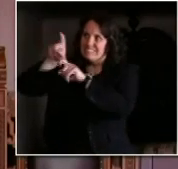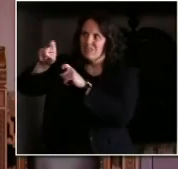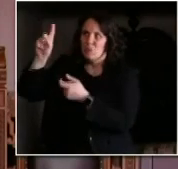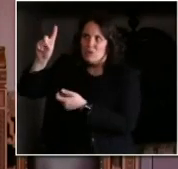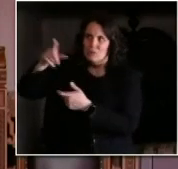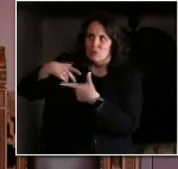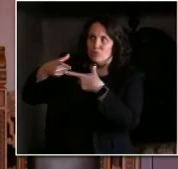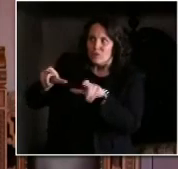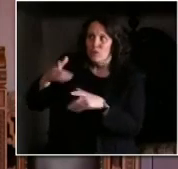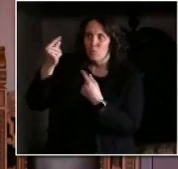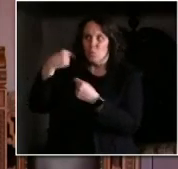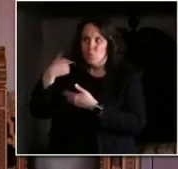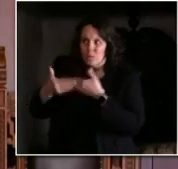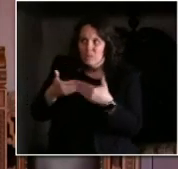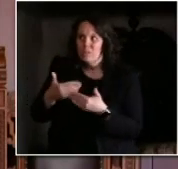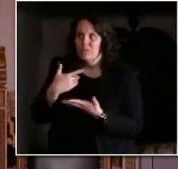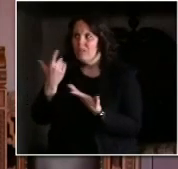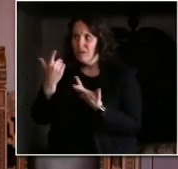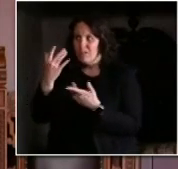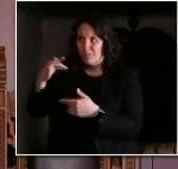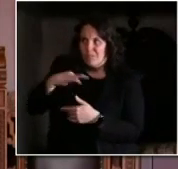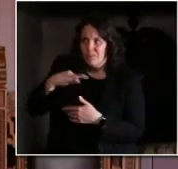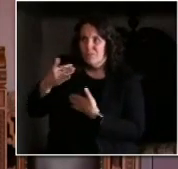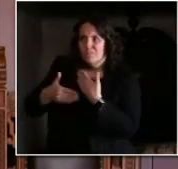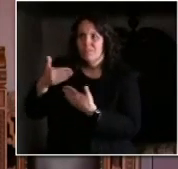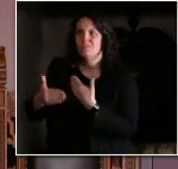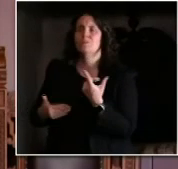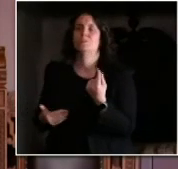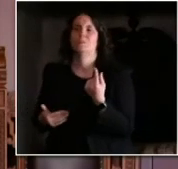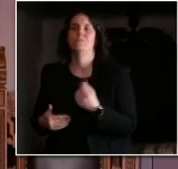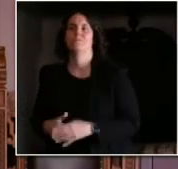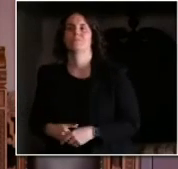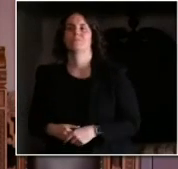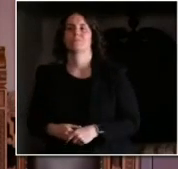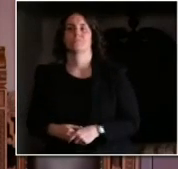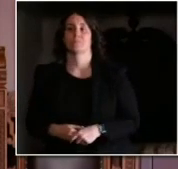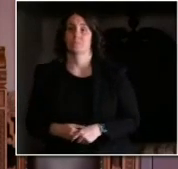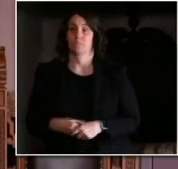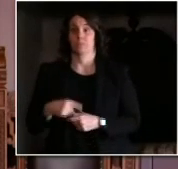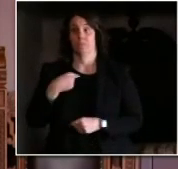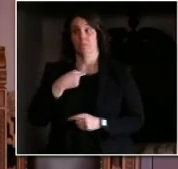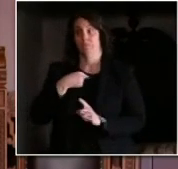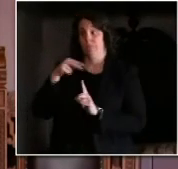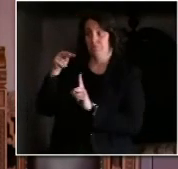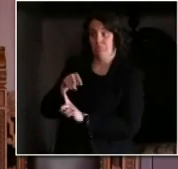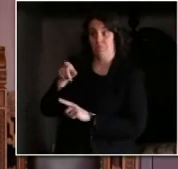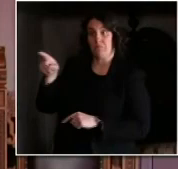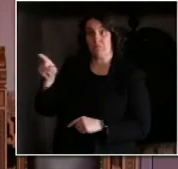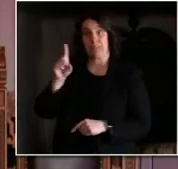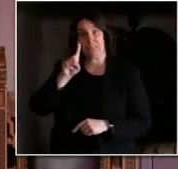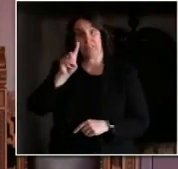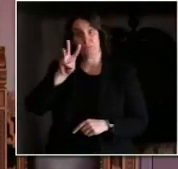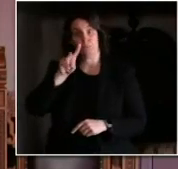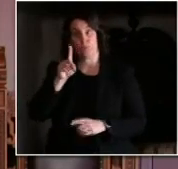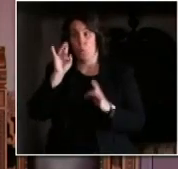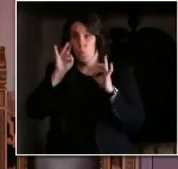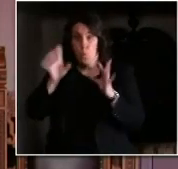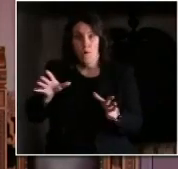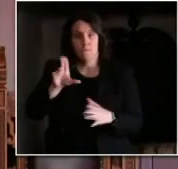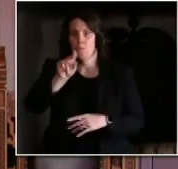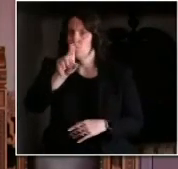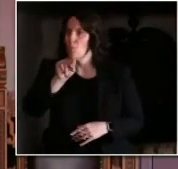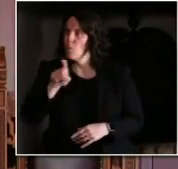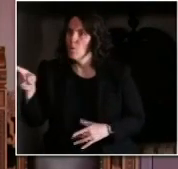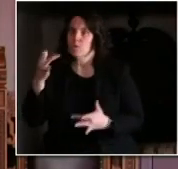I think anybody's doing a bad job or deliberately doing a bad job. We're certainly doing the best job we can under the circumstances.